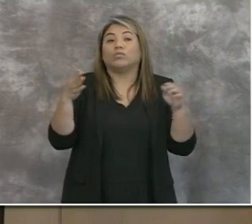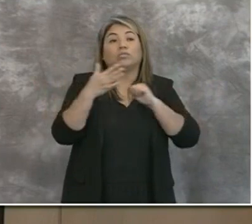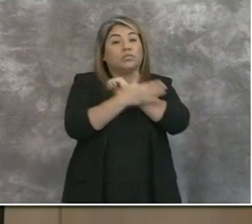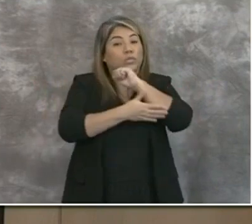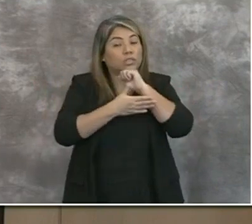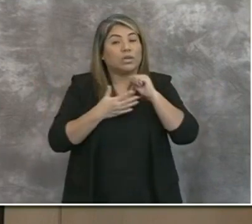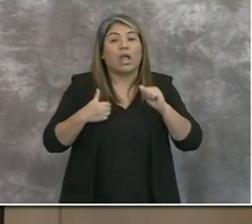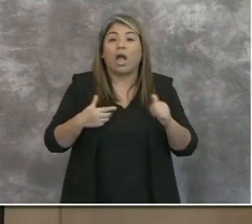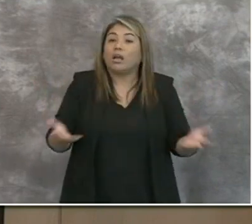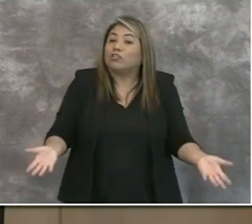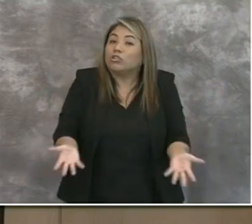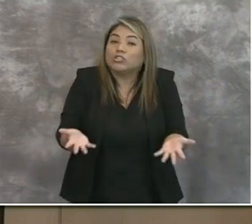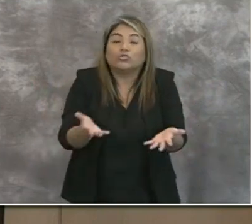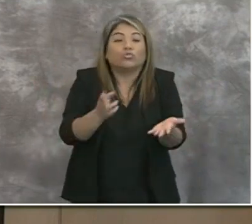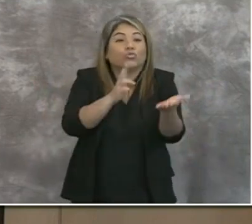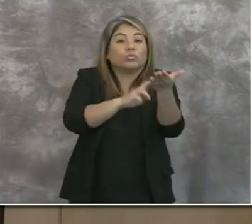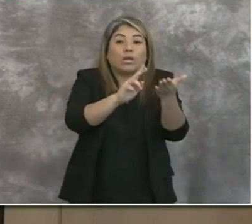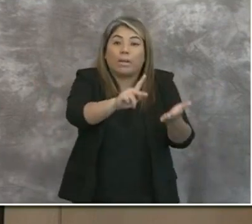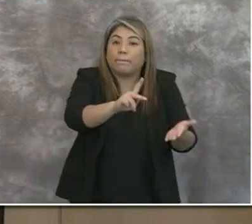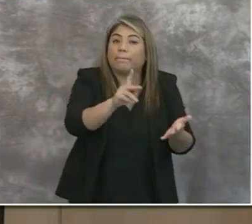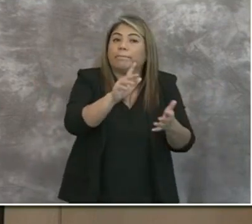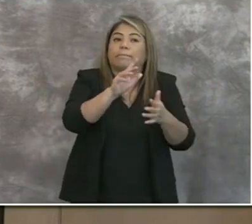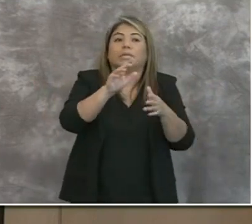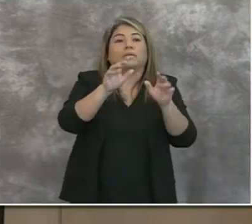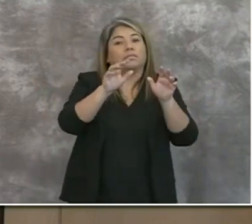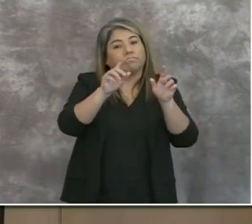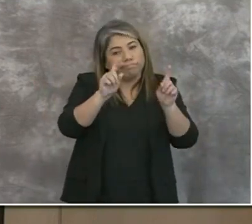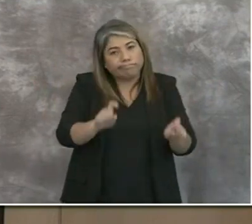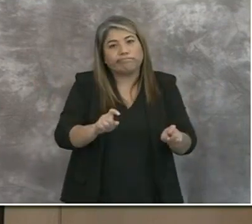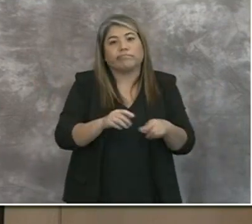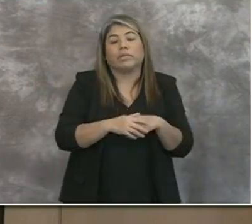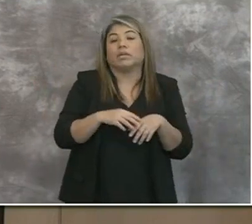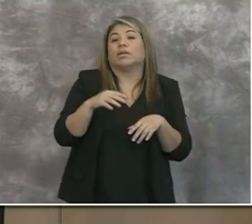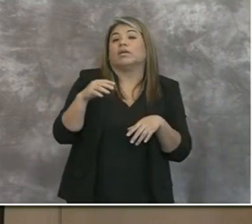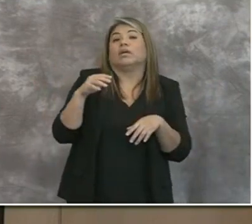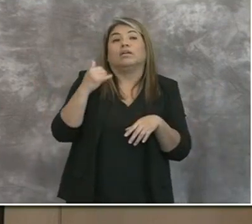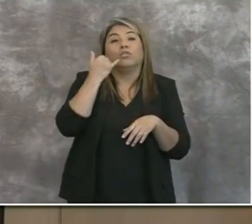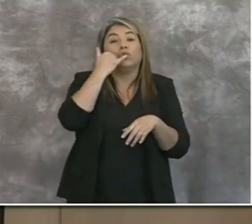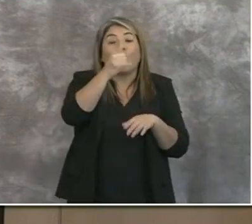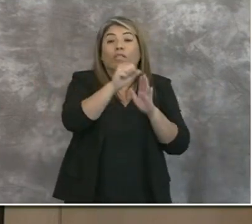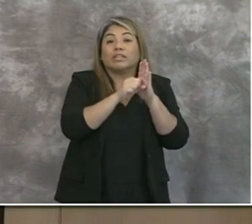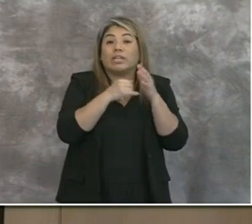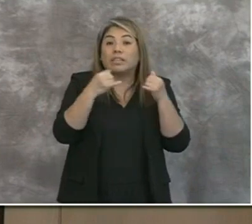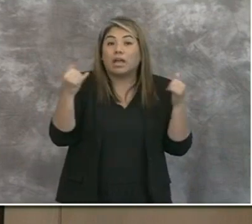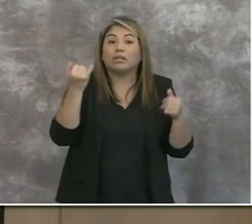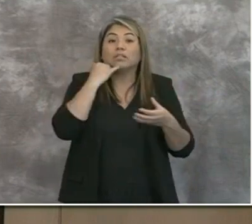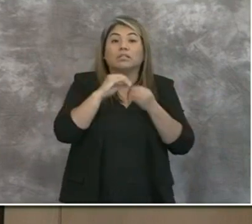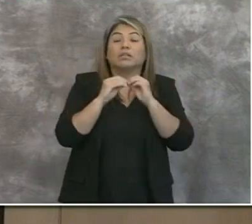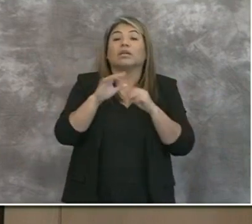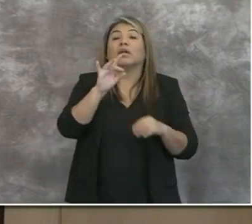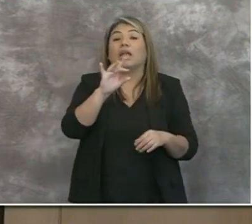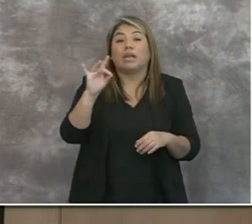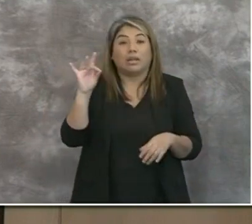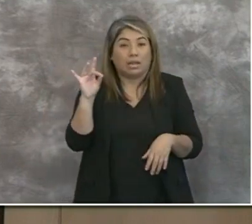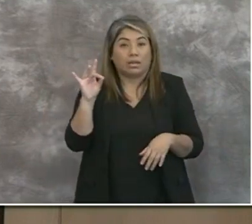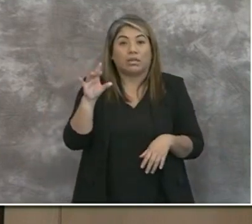encourage you to sign up to get tested. You can call the state line and the number is 888